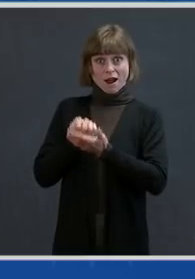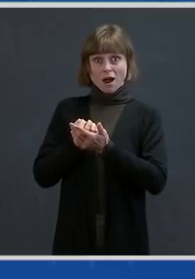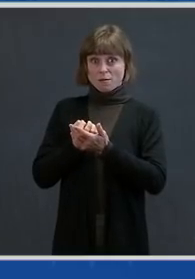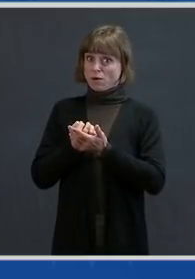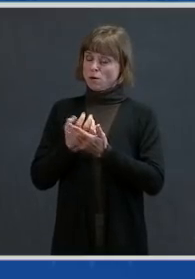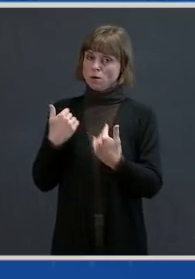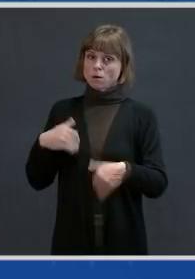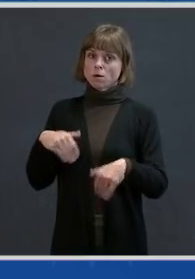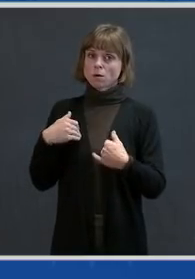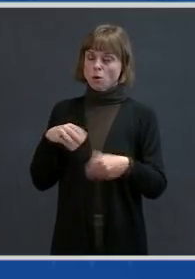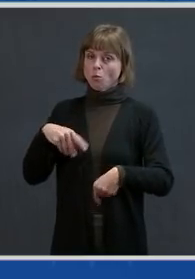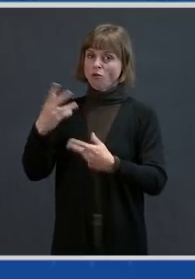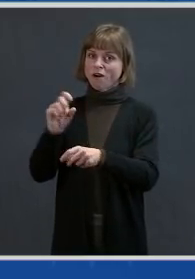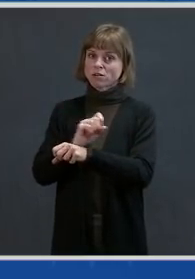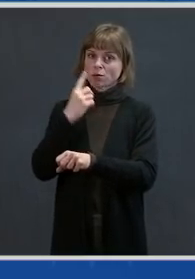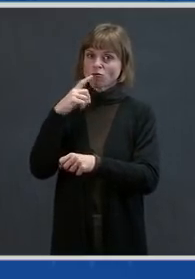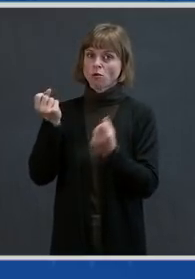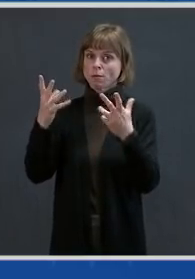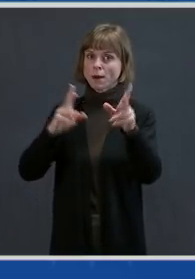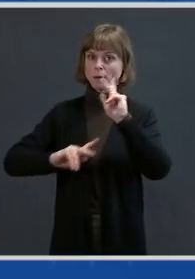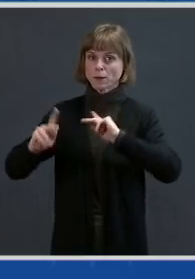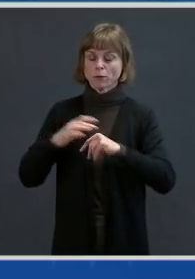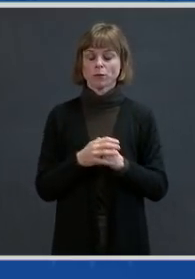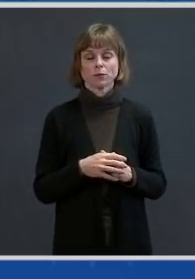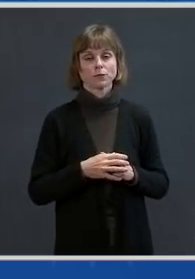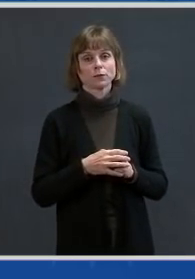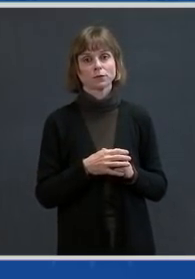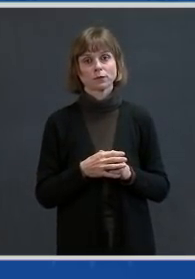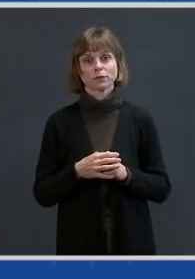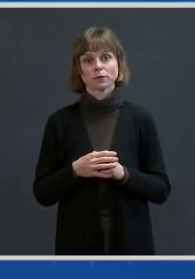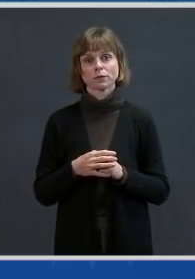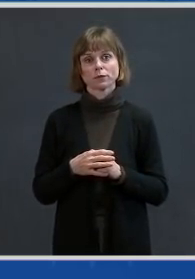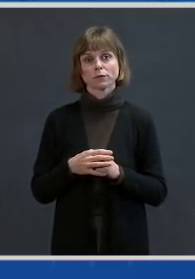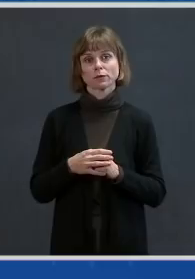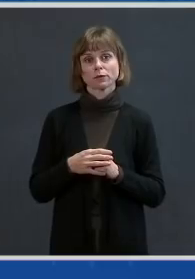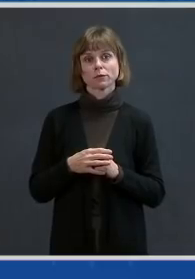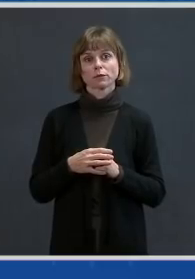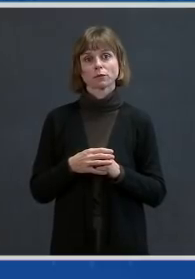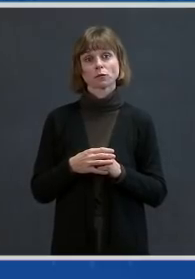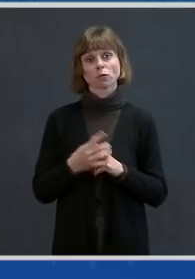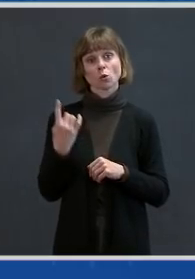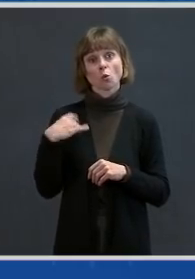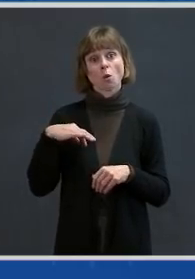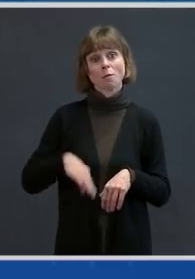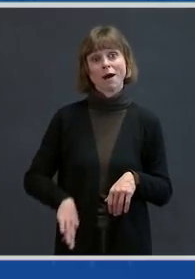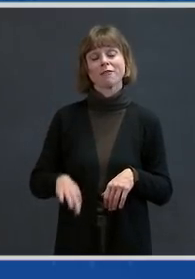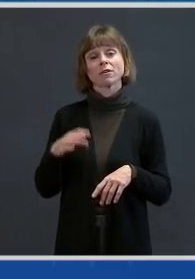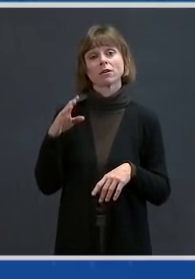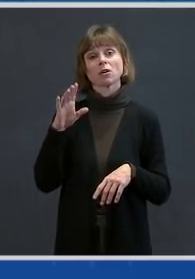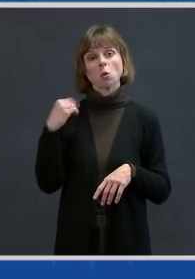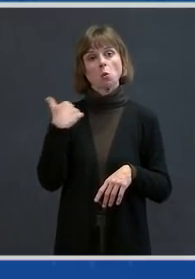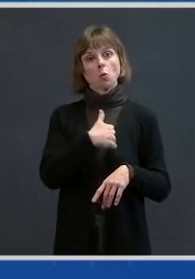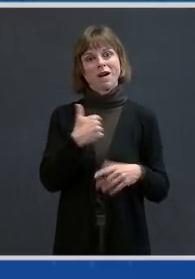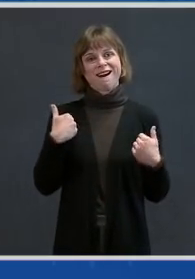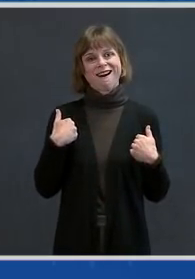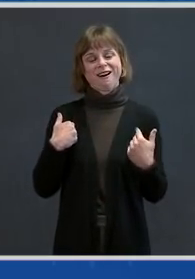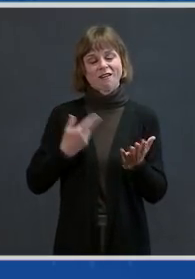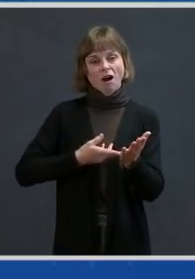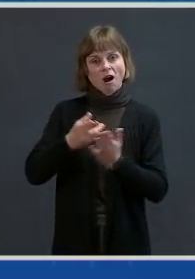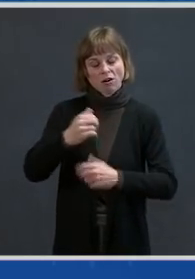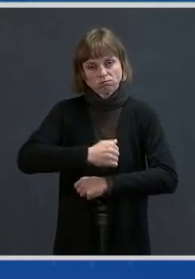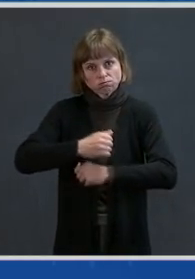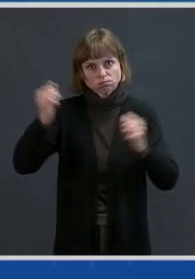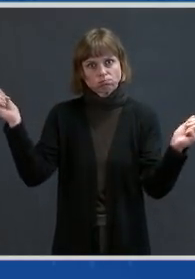many. One of the benefits of being and providing honest and clear communication with the public